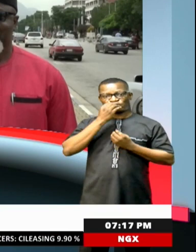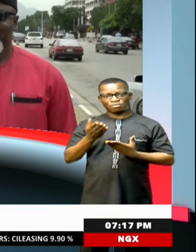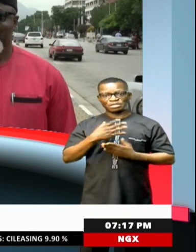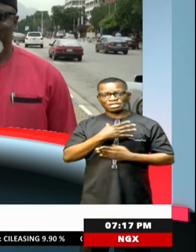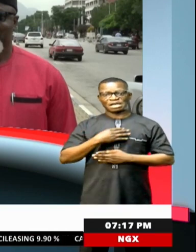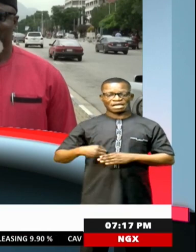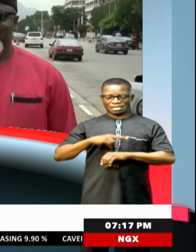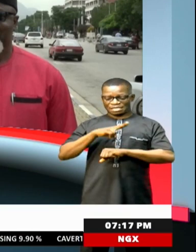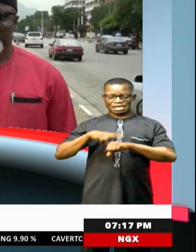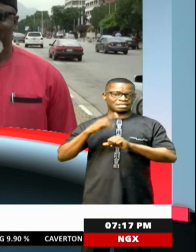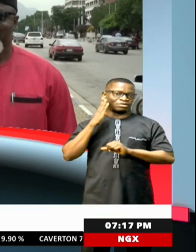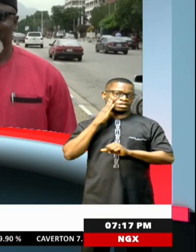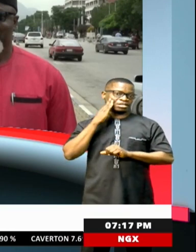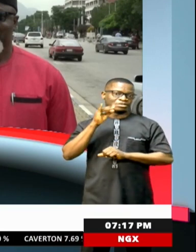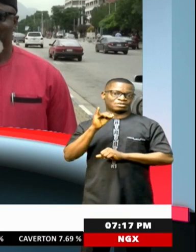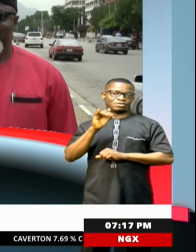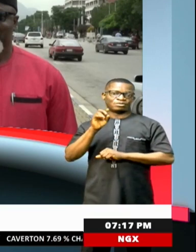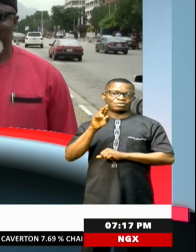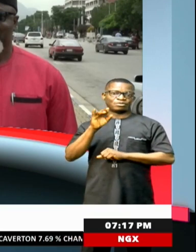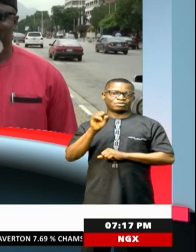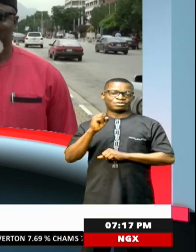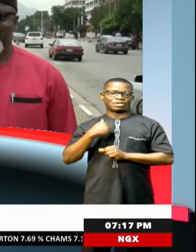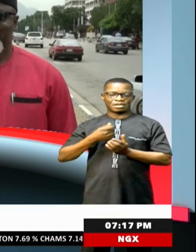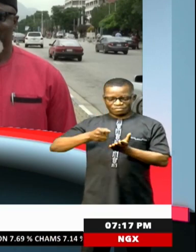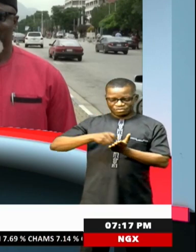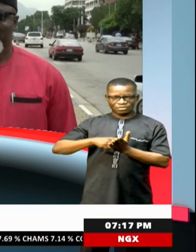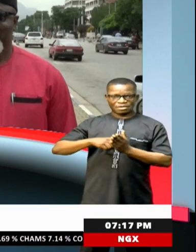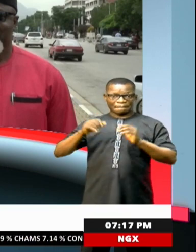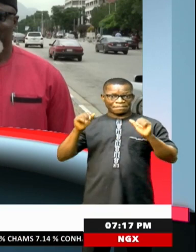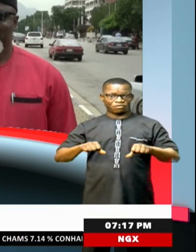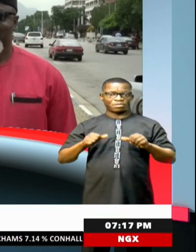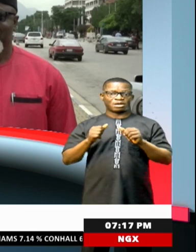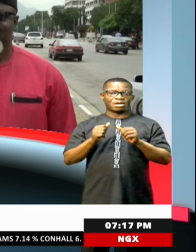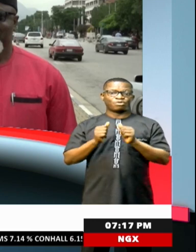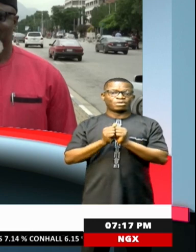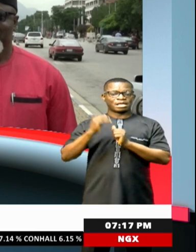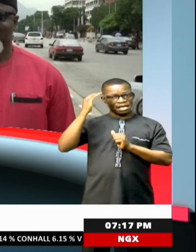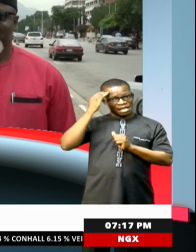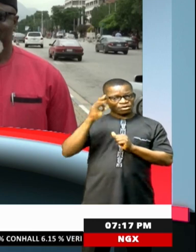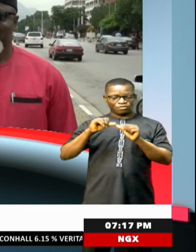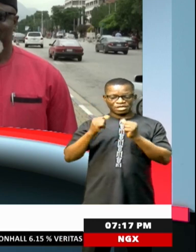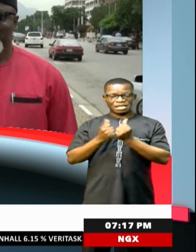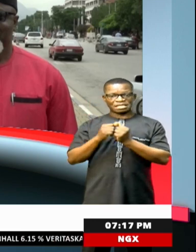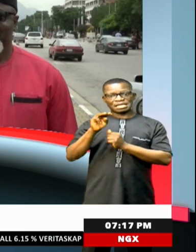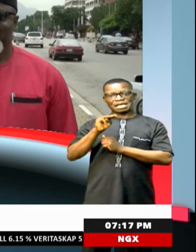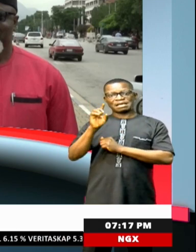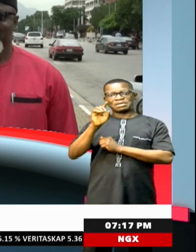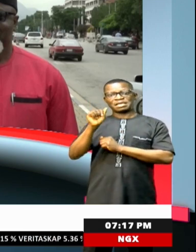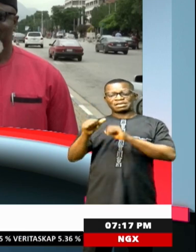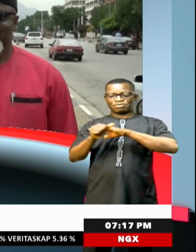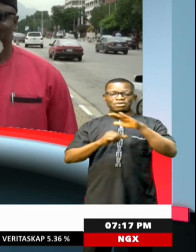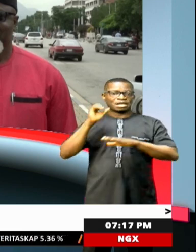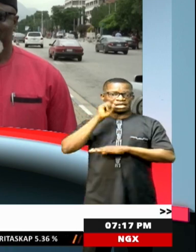National Orientation, Mohammed Idris has signed performance bonds with heads of agencies and peristatals under his ministry,